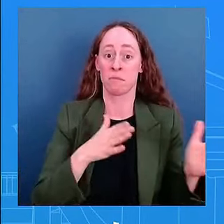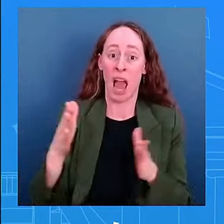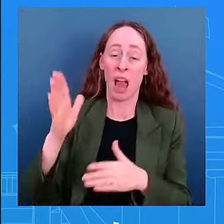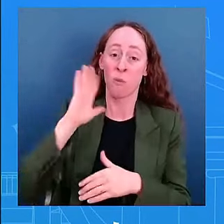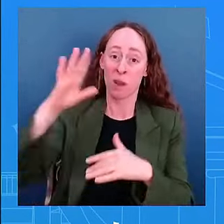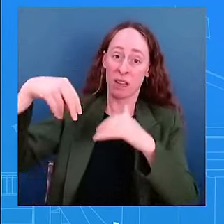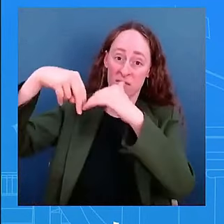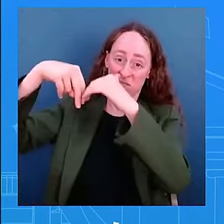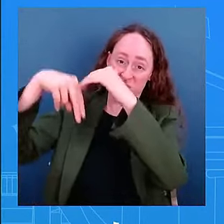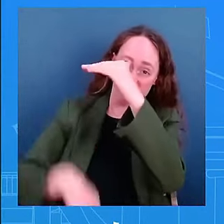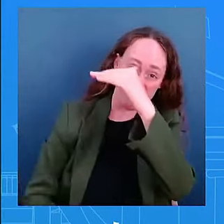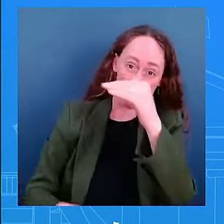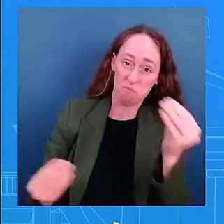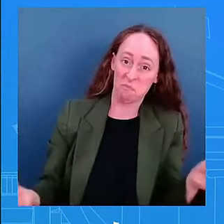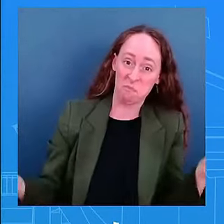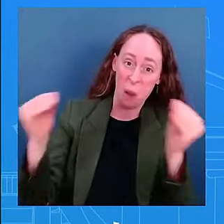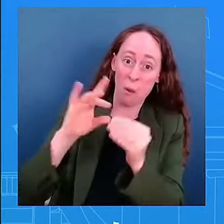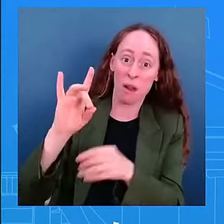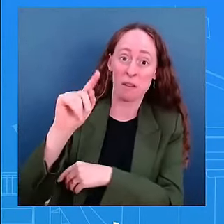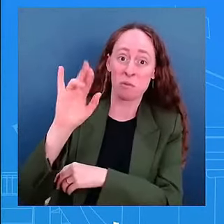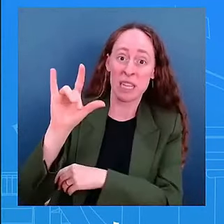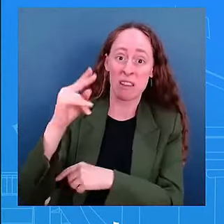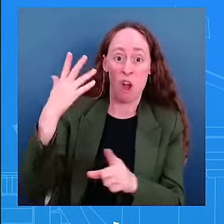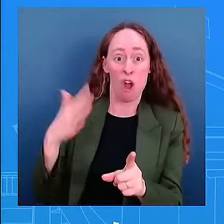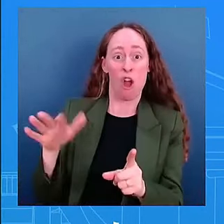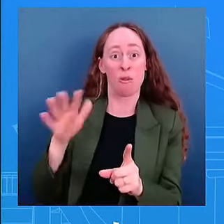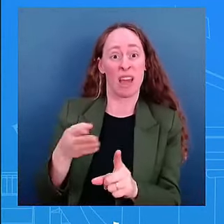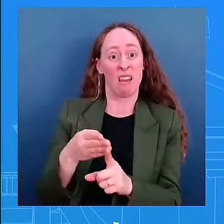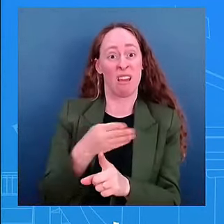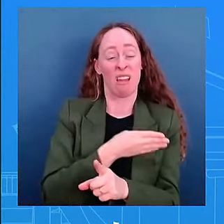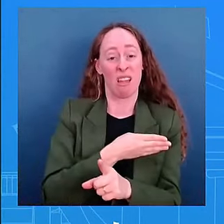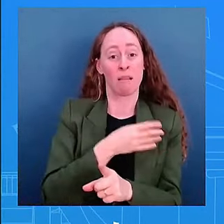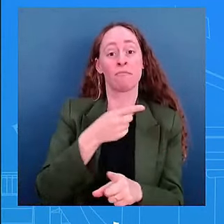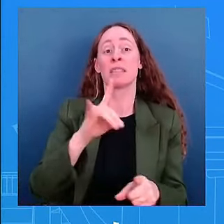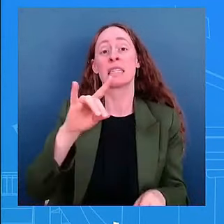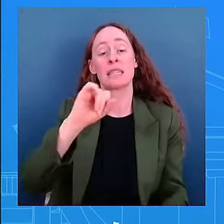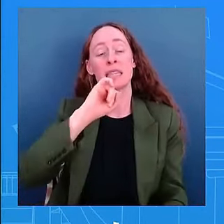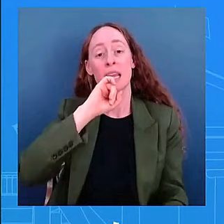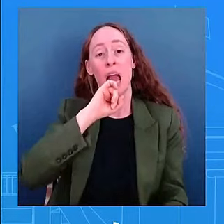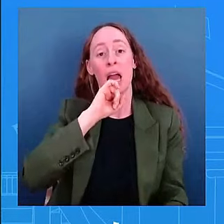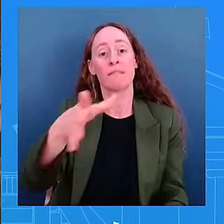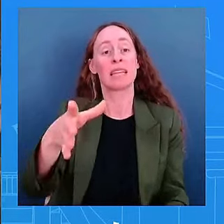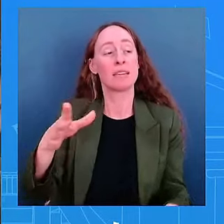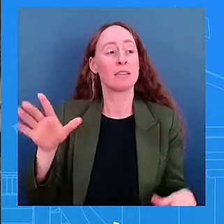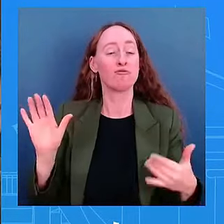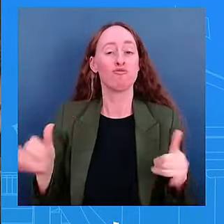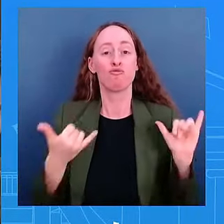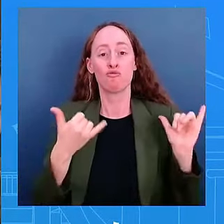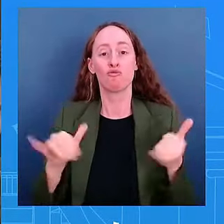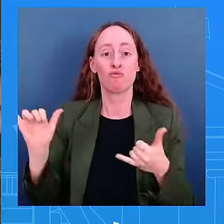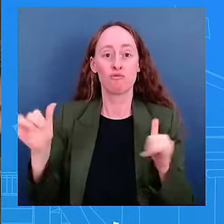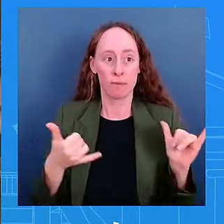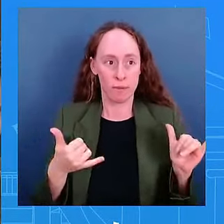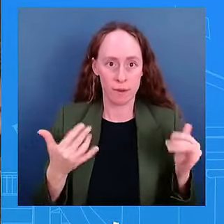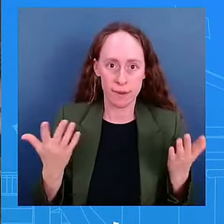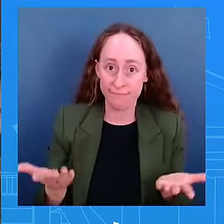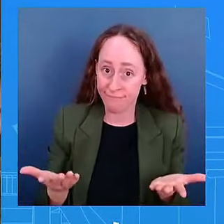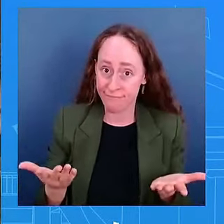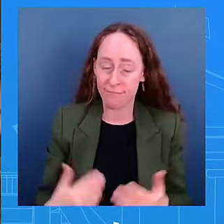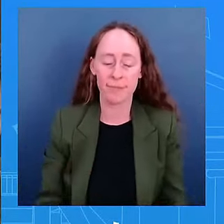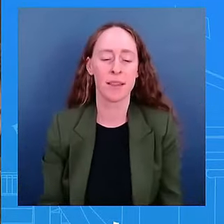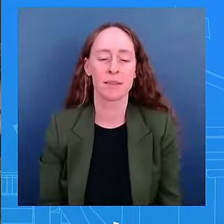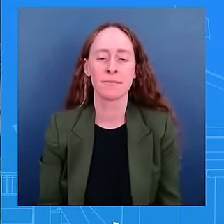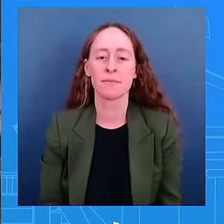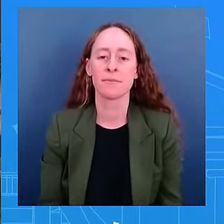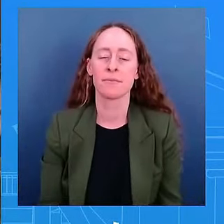the last administration and they did nothing nothing to try to make sure that we lowered the deficit but so you're saying that that we crossed 35 trillion because